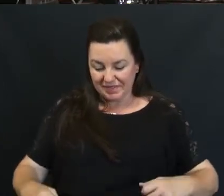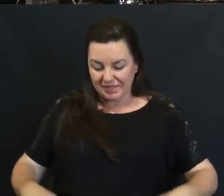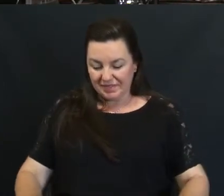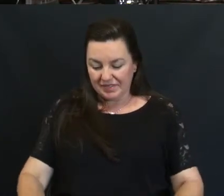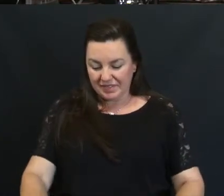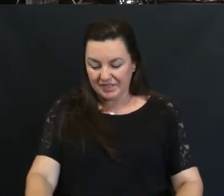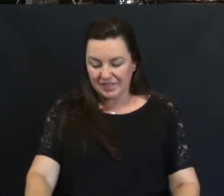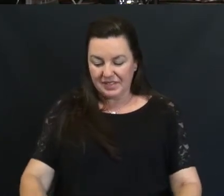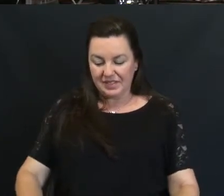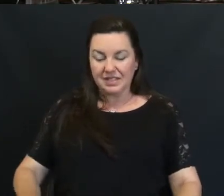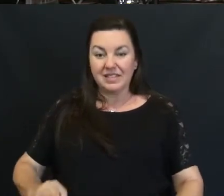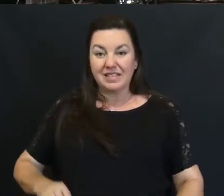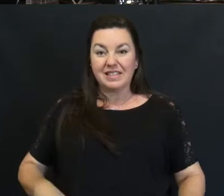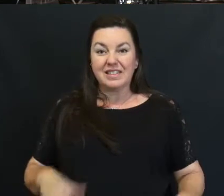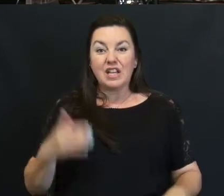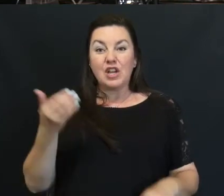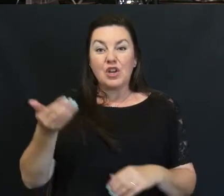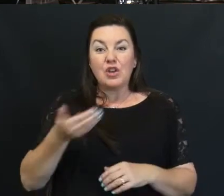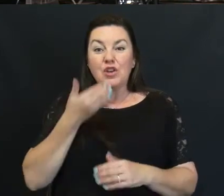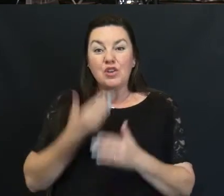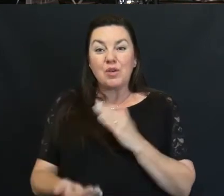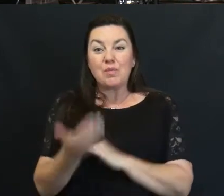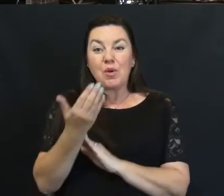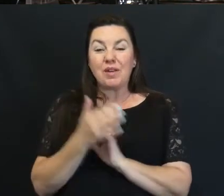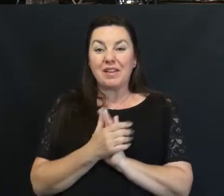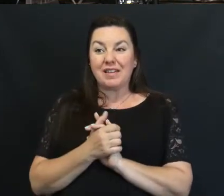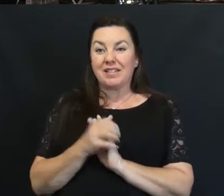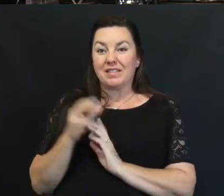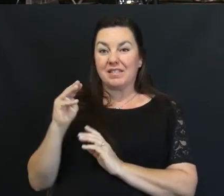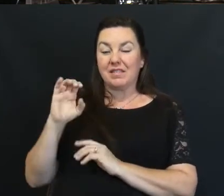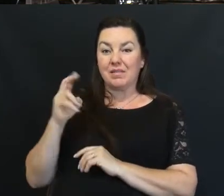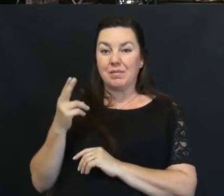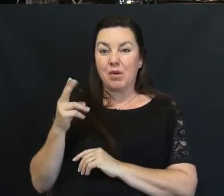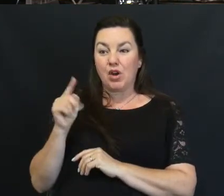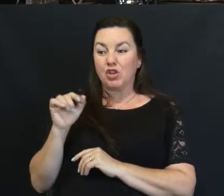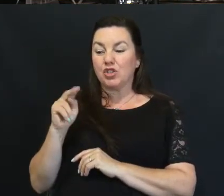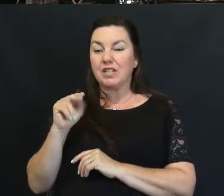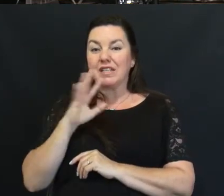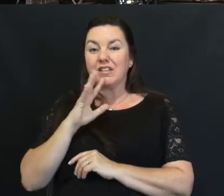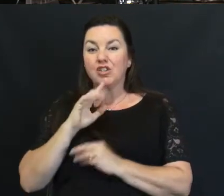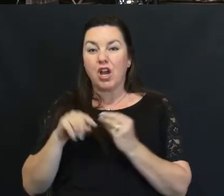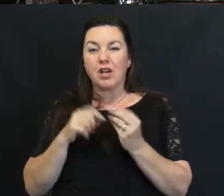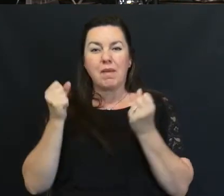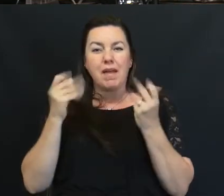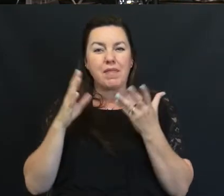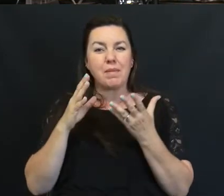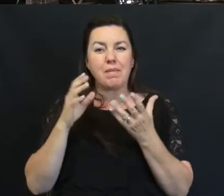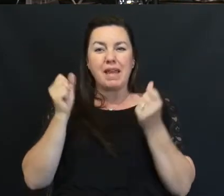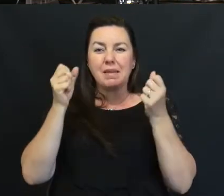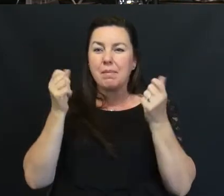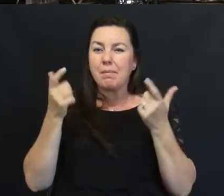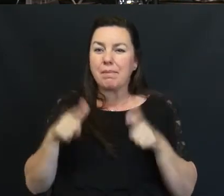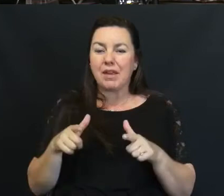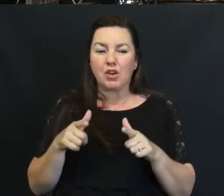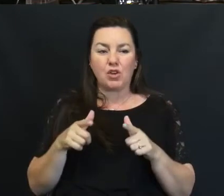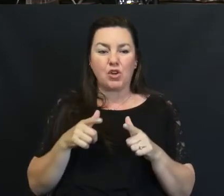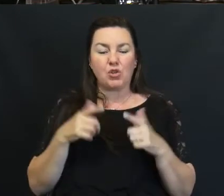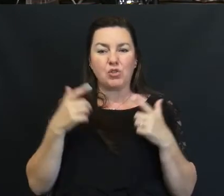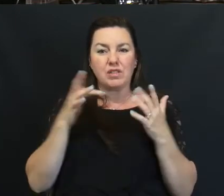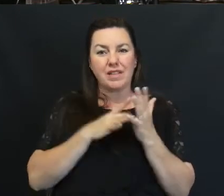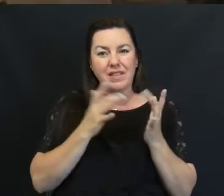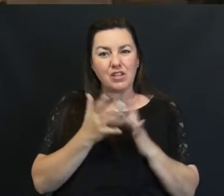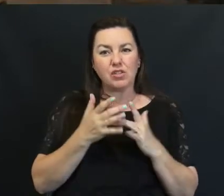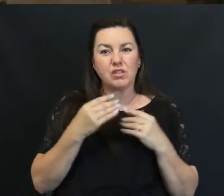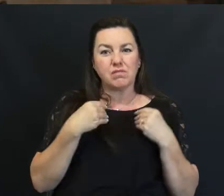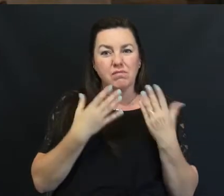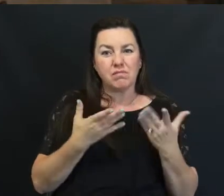Good morning In March Tina talked about the many miracles That Jesus performed Through healing and providing